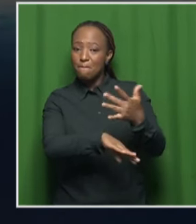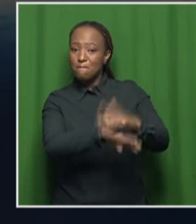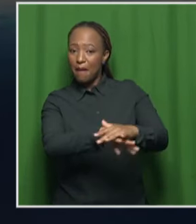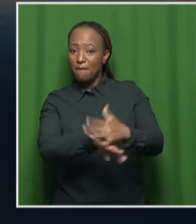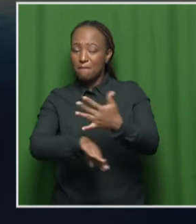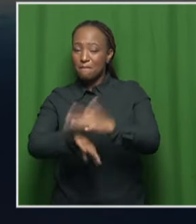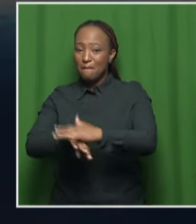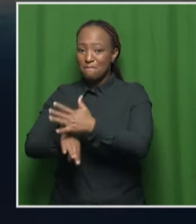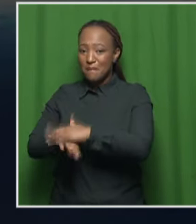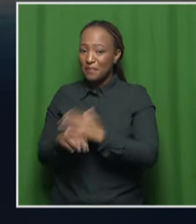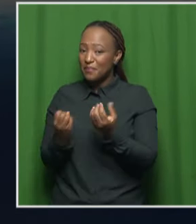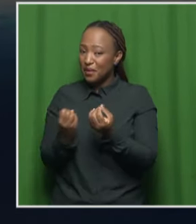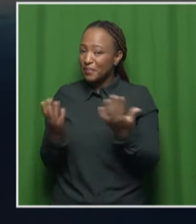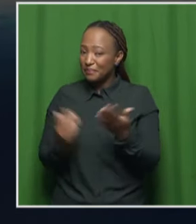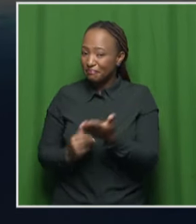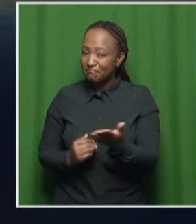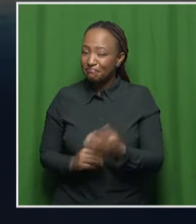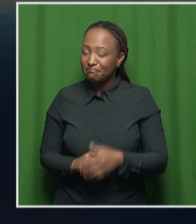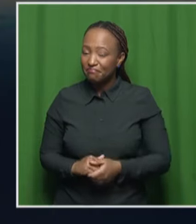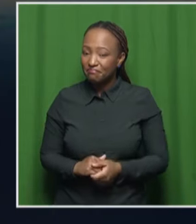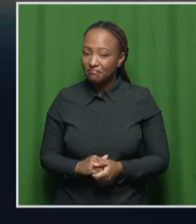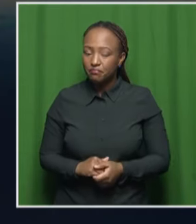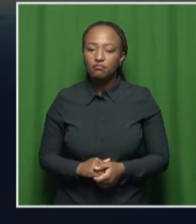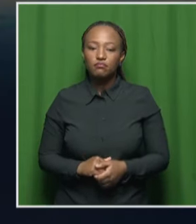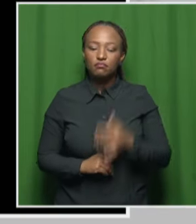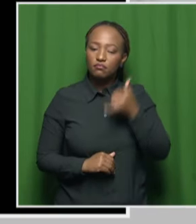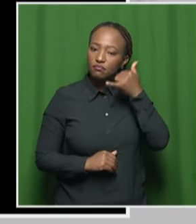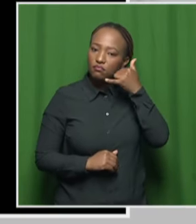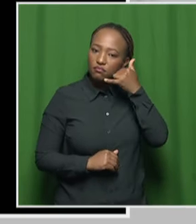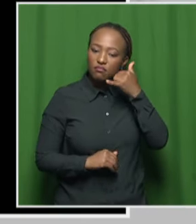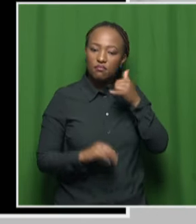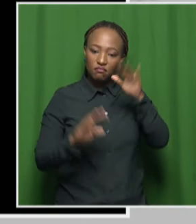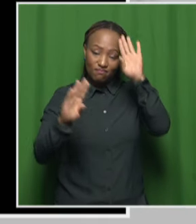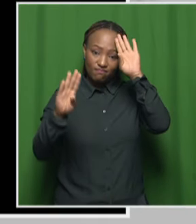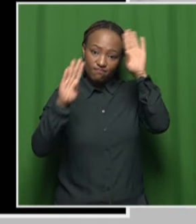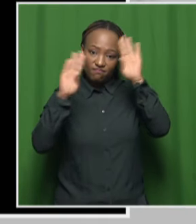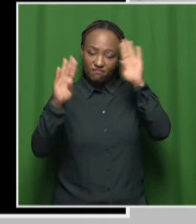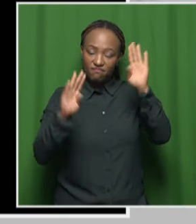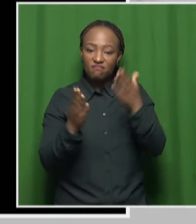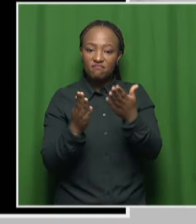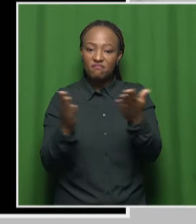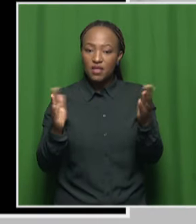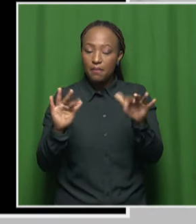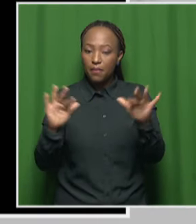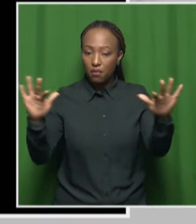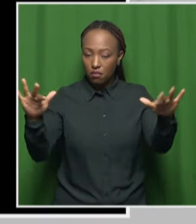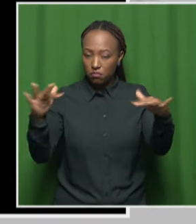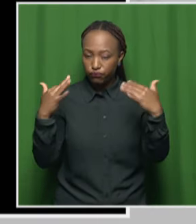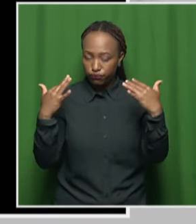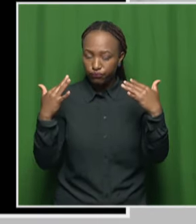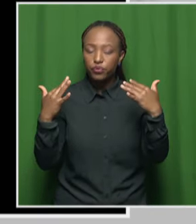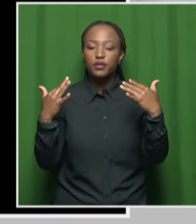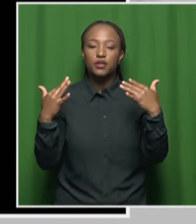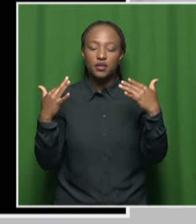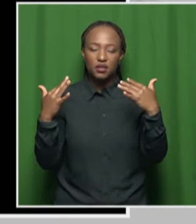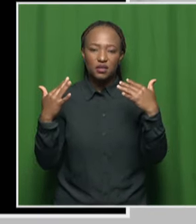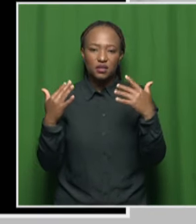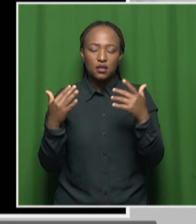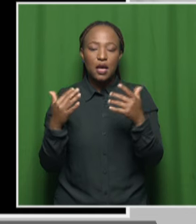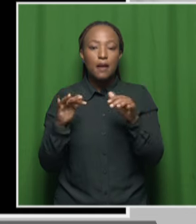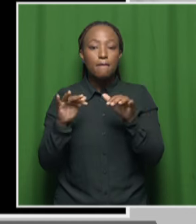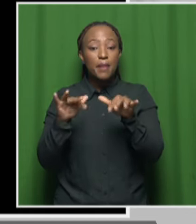accident at this time? Good morning and good morning to the viewers. Yes, there's currently eight